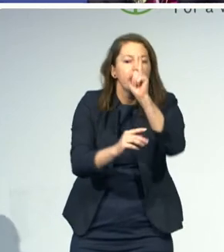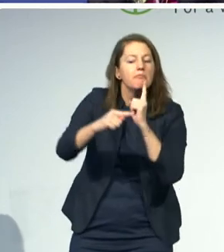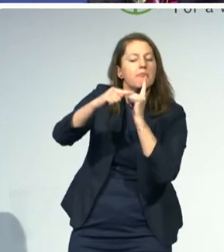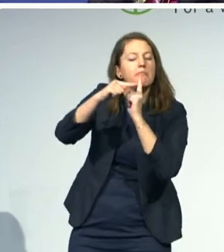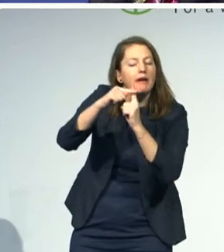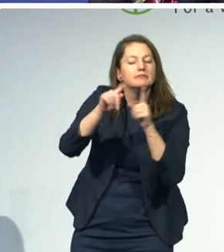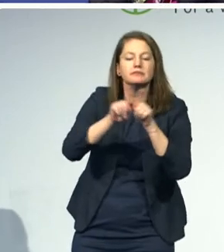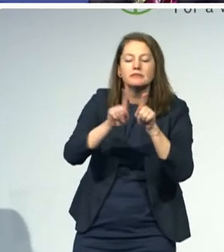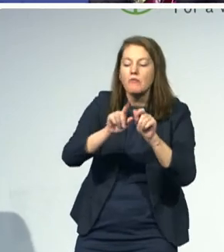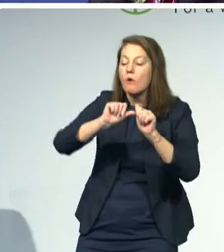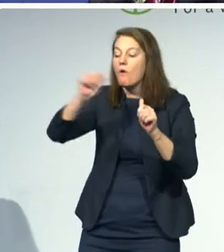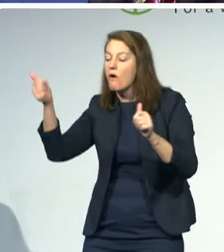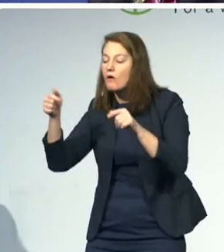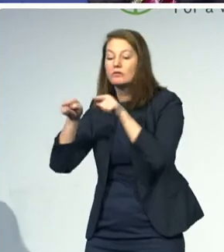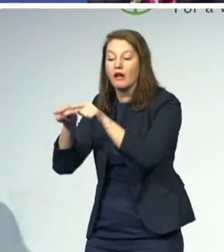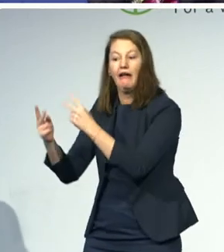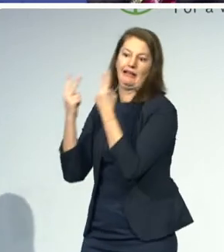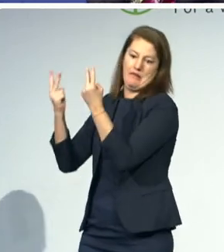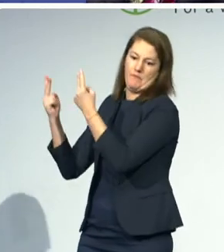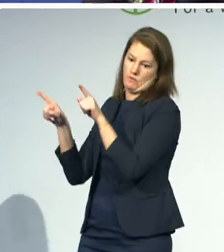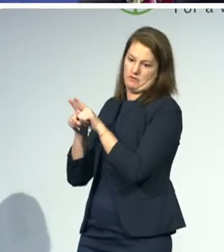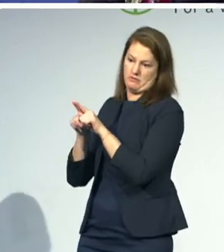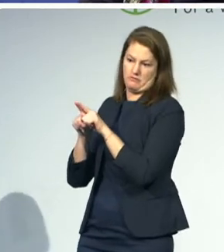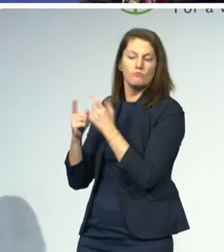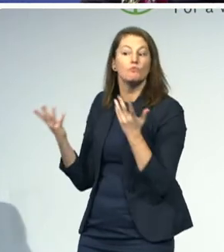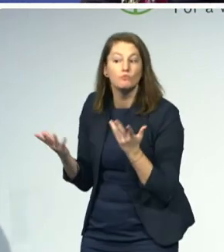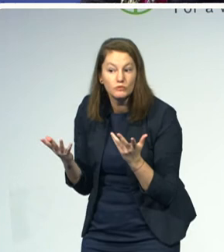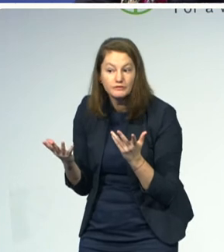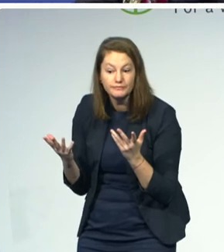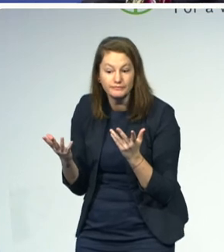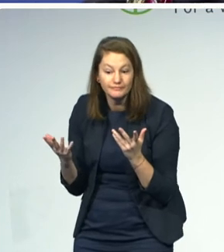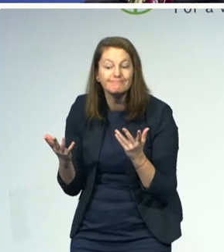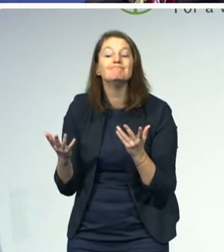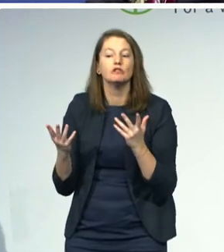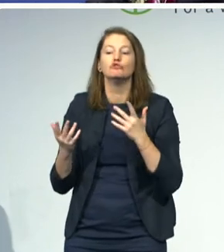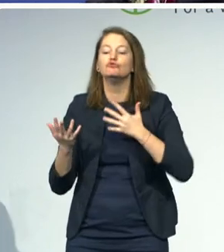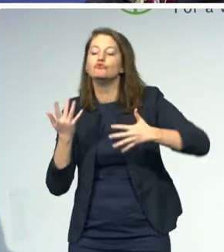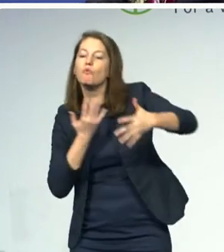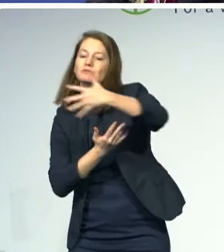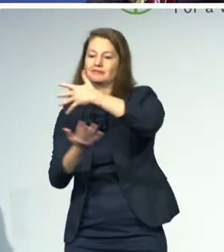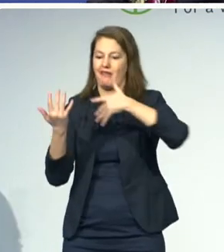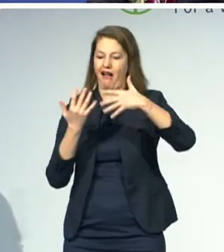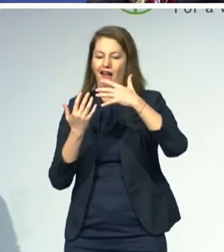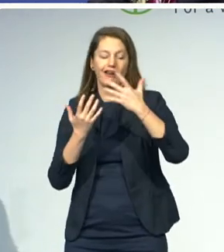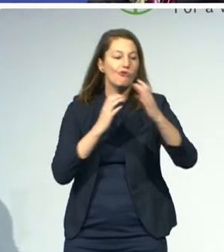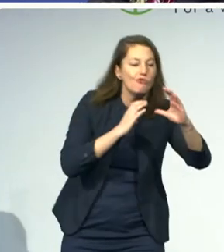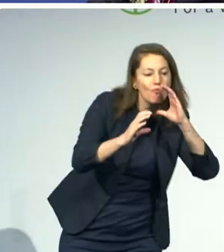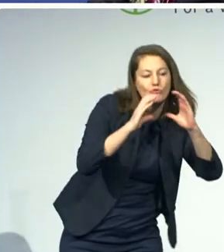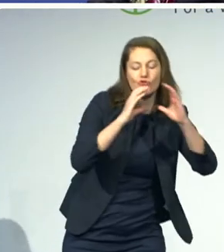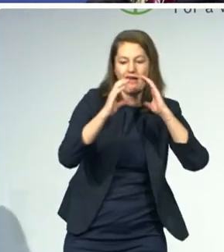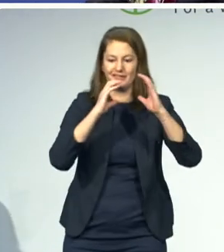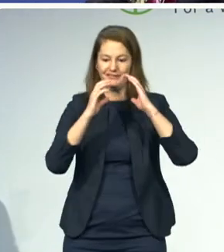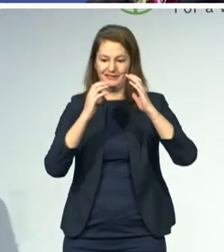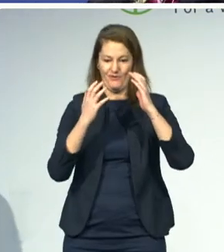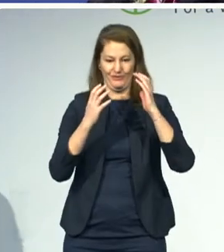student and for all children. We know that social interactions that being in school provides for children of all